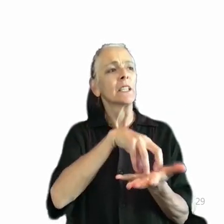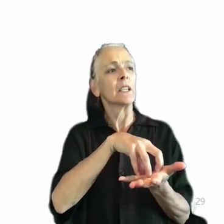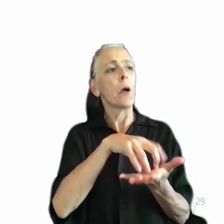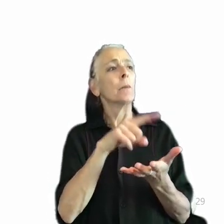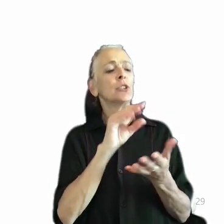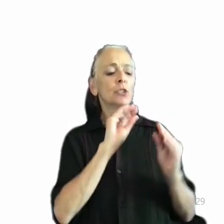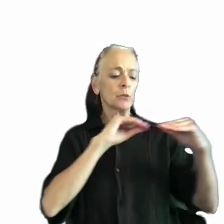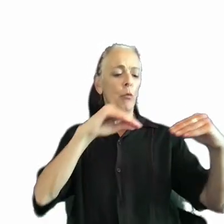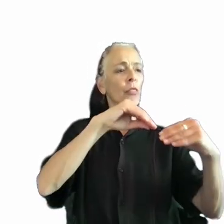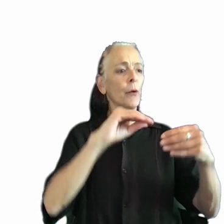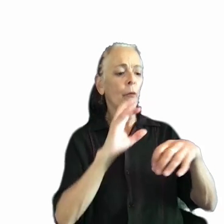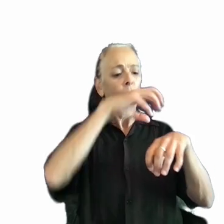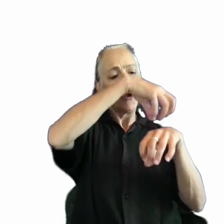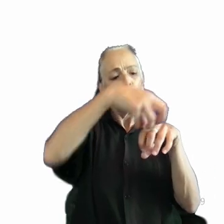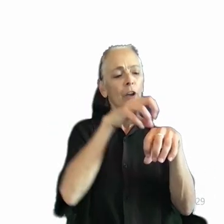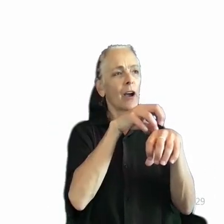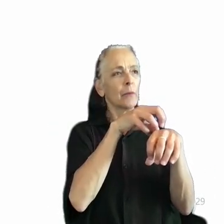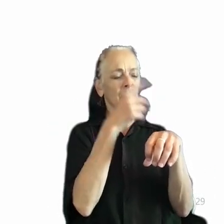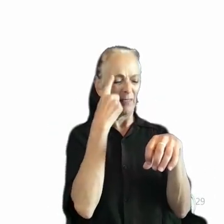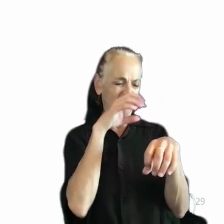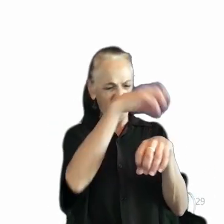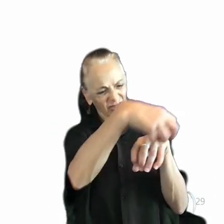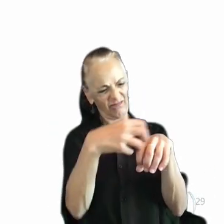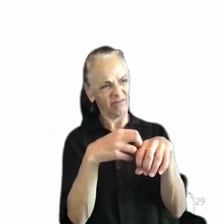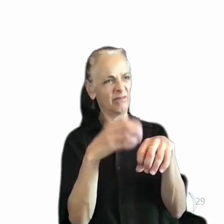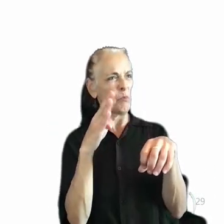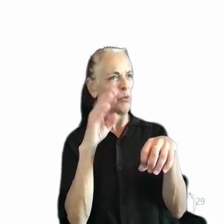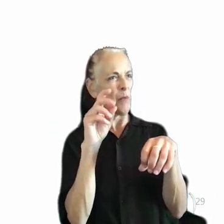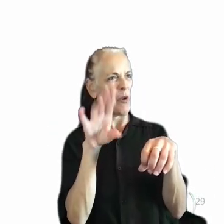well, at least there's blueberries, but that's not really a blueberry muffin.